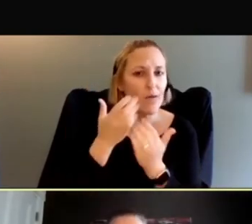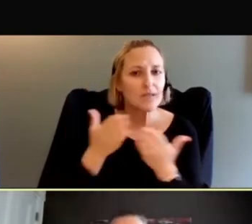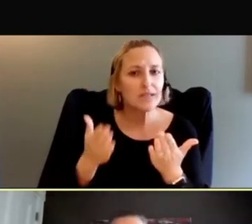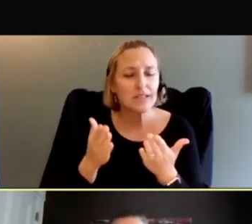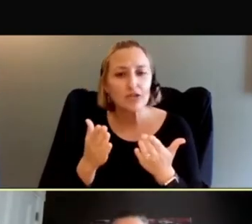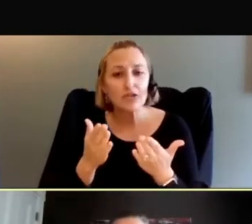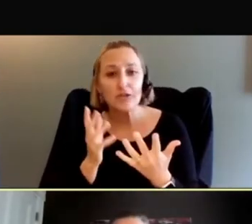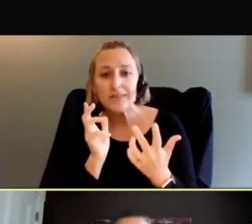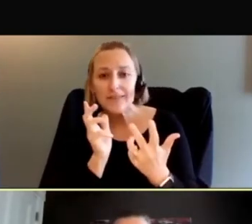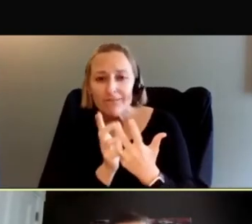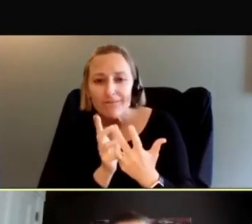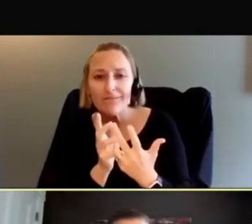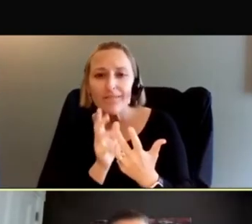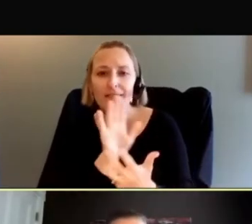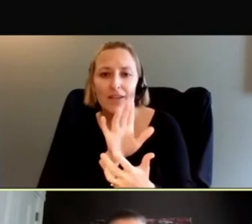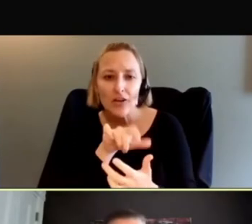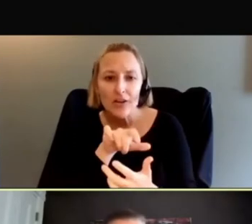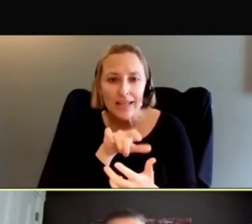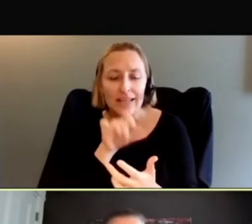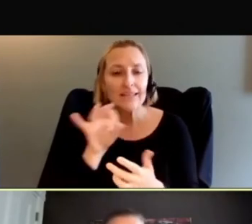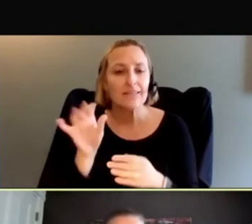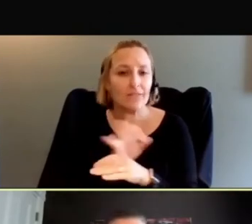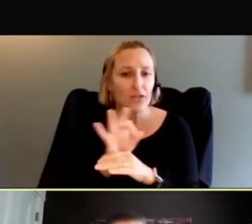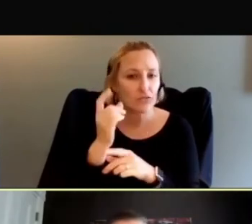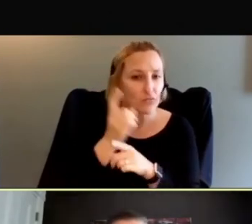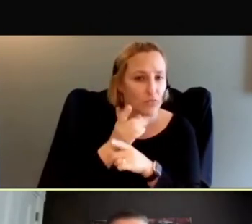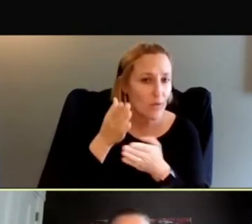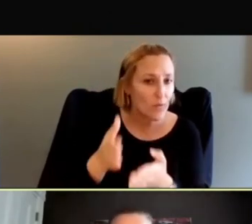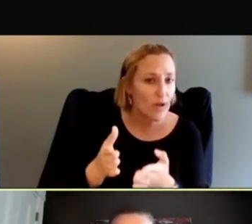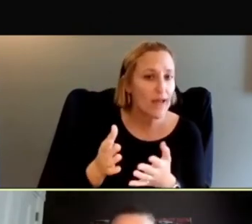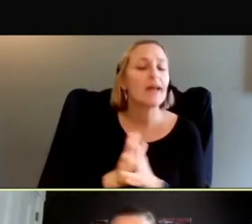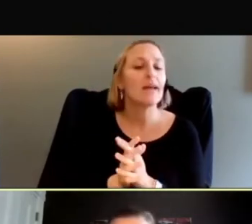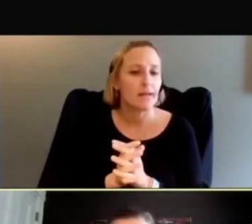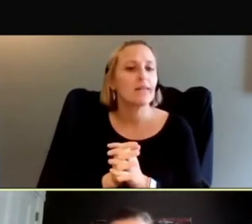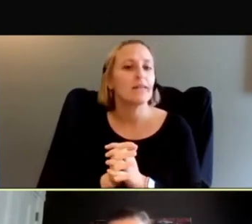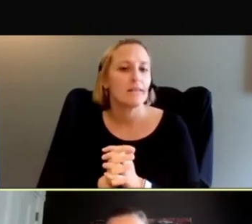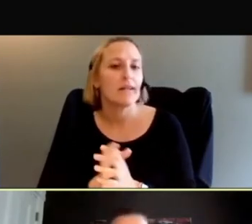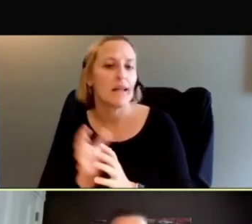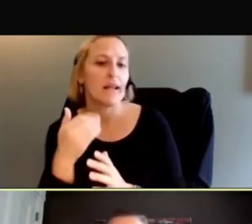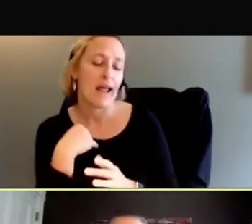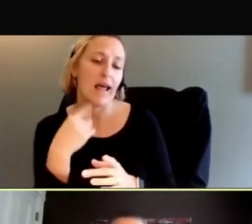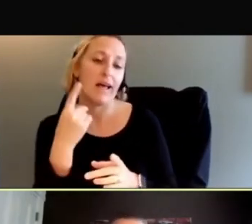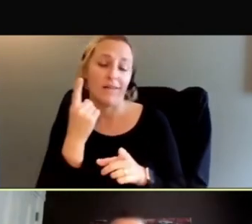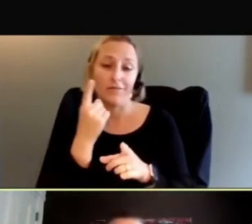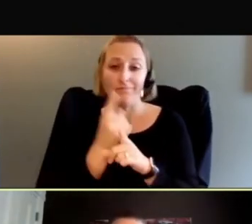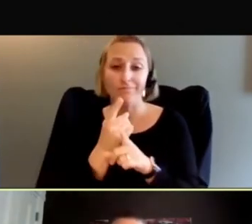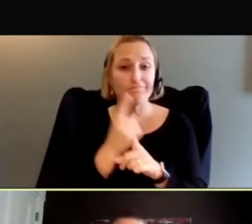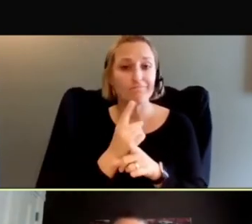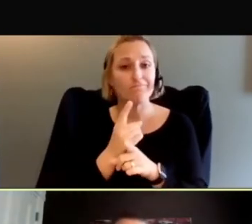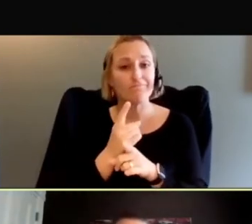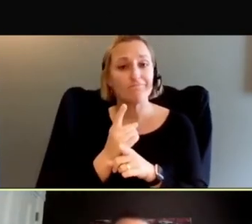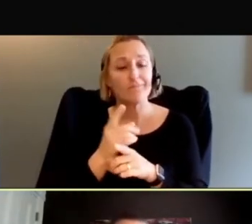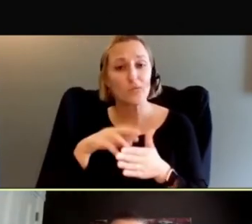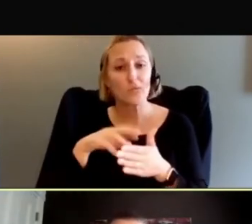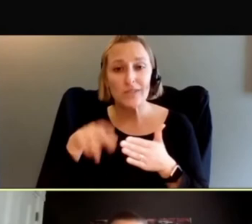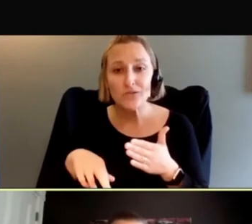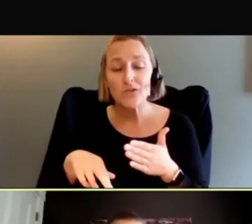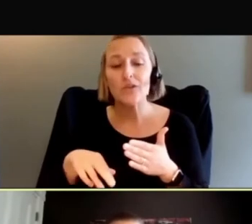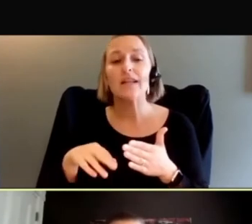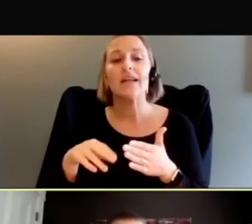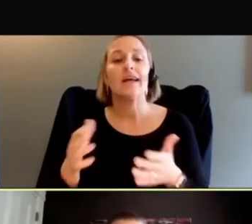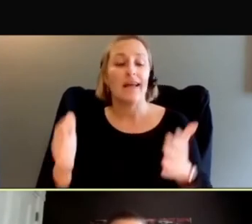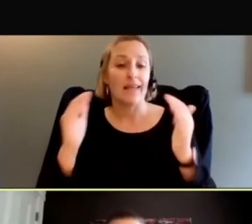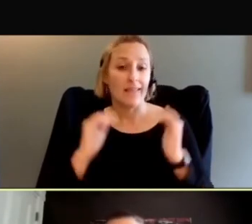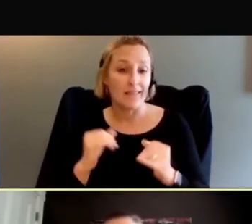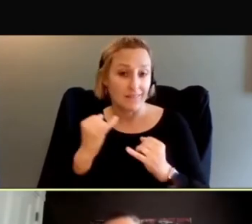sort of functioning the way you want them to, and they have the intended consequences. And then lastly, any interactive techniques. So much of research